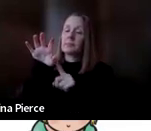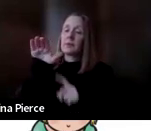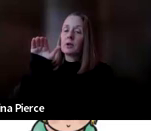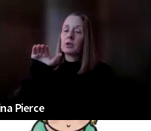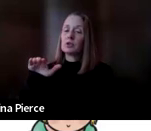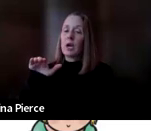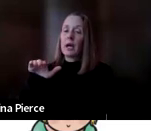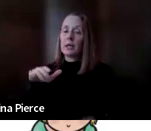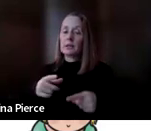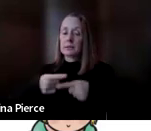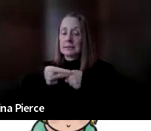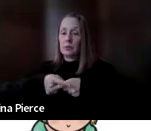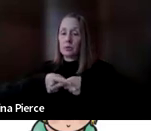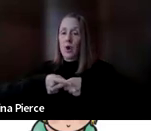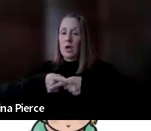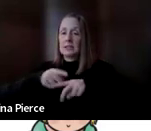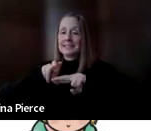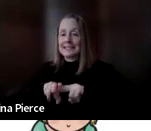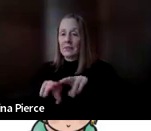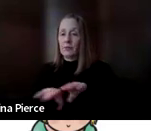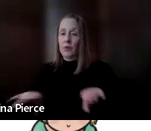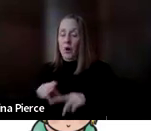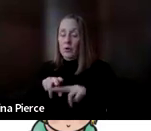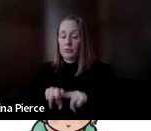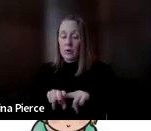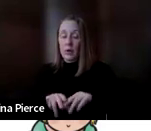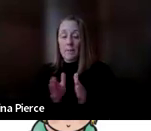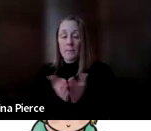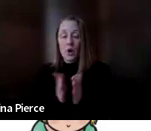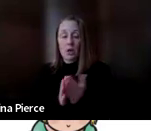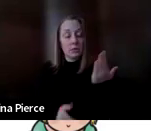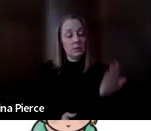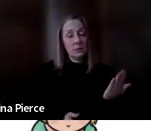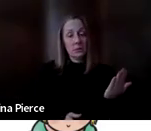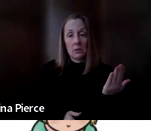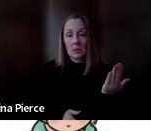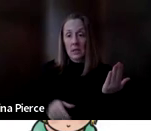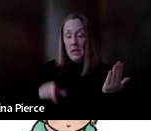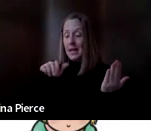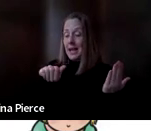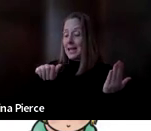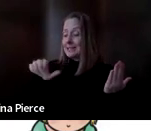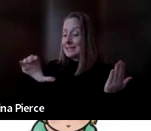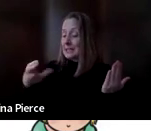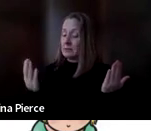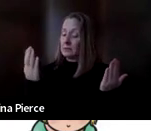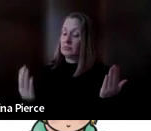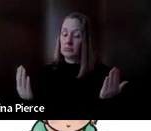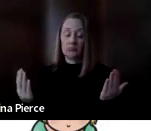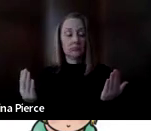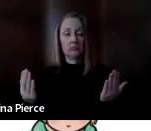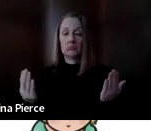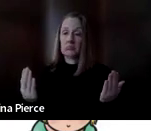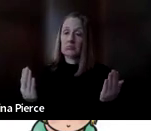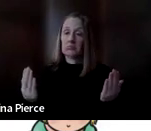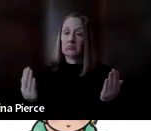sitting crisscross on the floor and they're holding a book in one side of their lap and an AAC device on the other side of their lap. And I'm